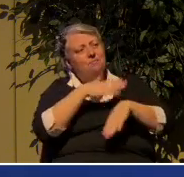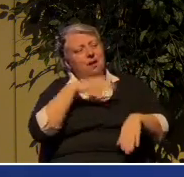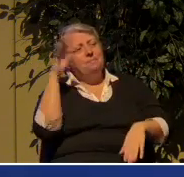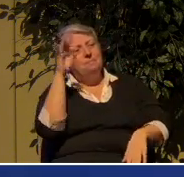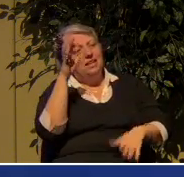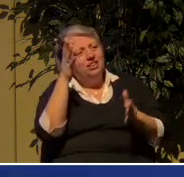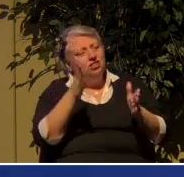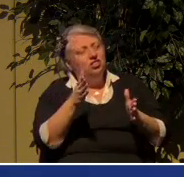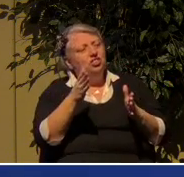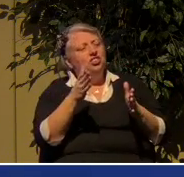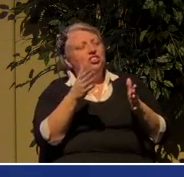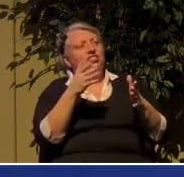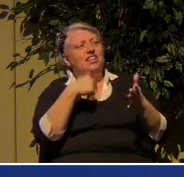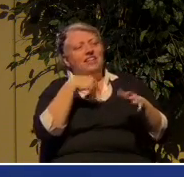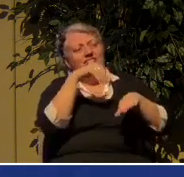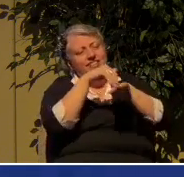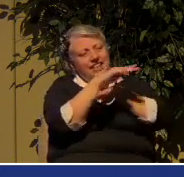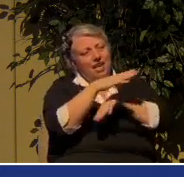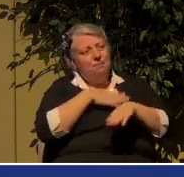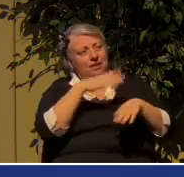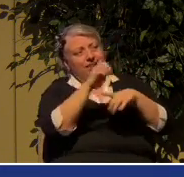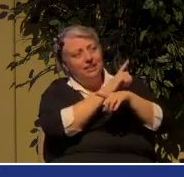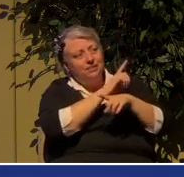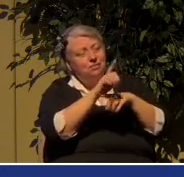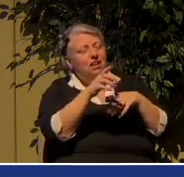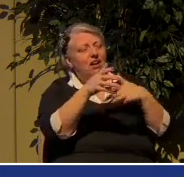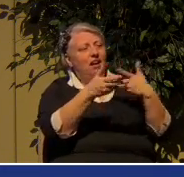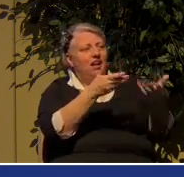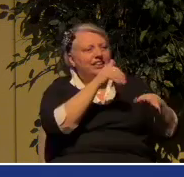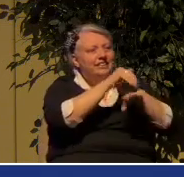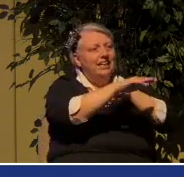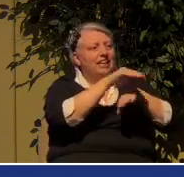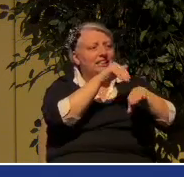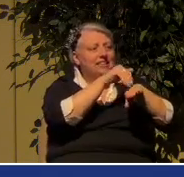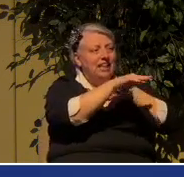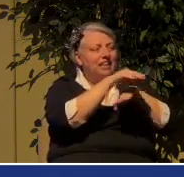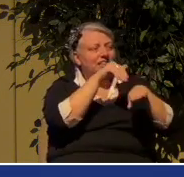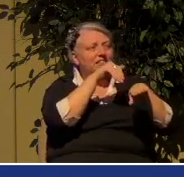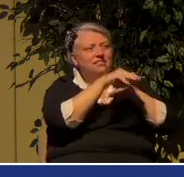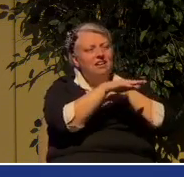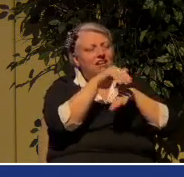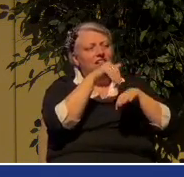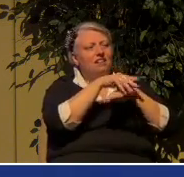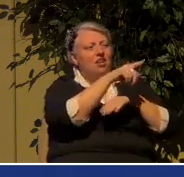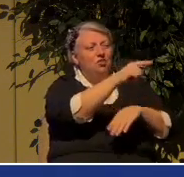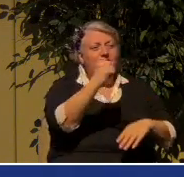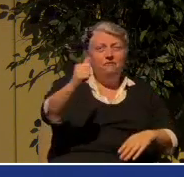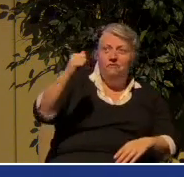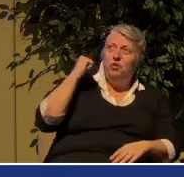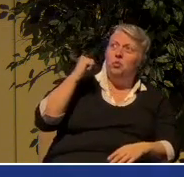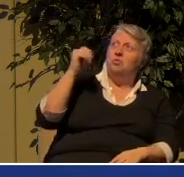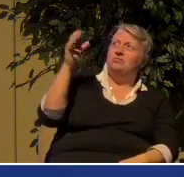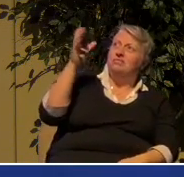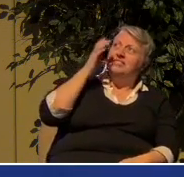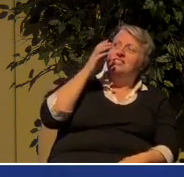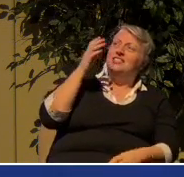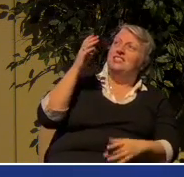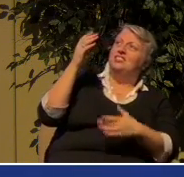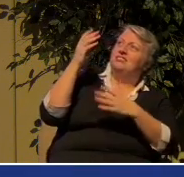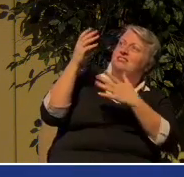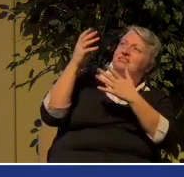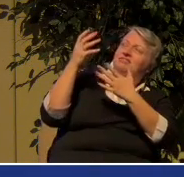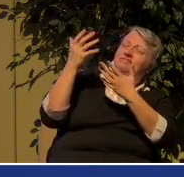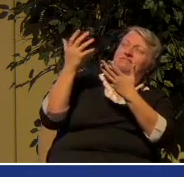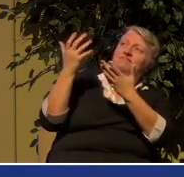I have sent you my discipline, you refuse to hear and to listen, so I'm going to give you over to